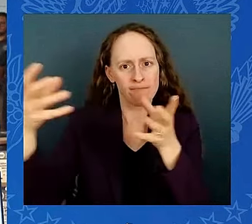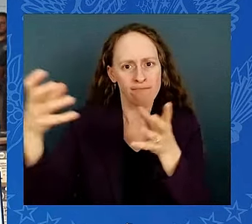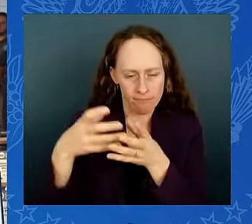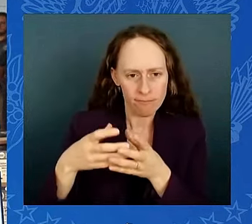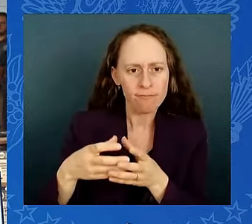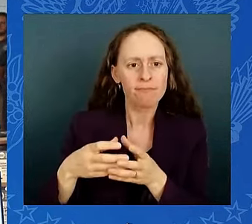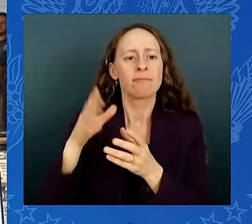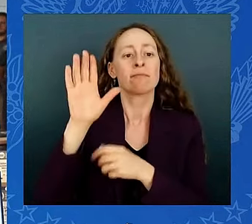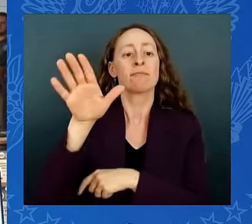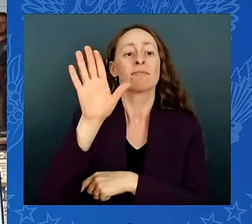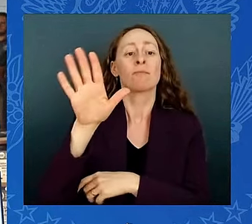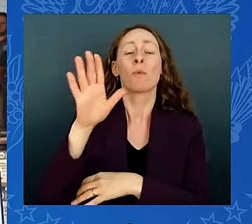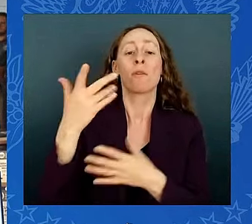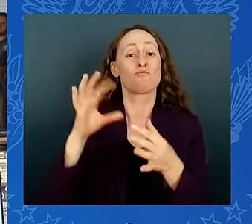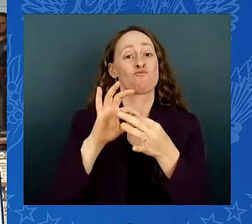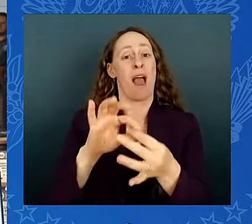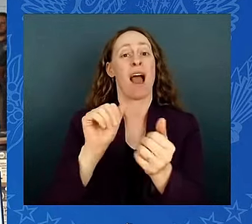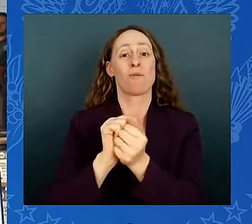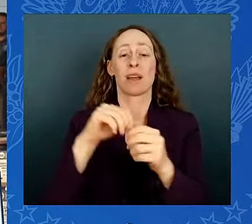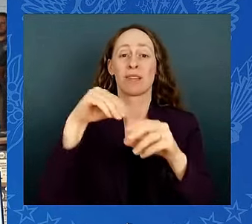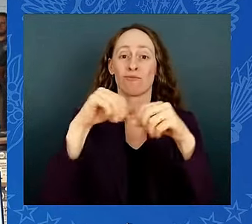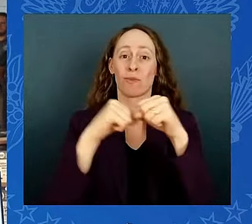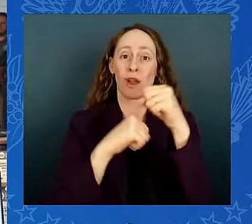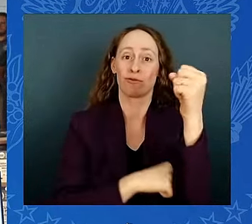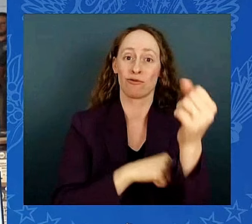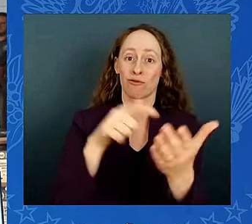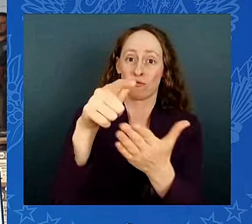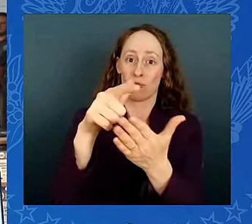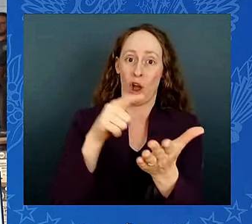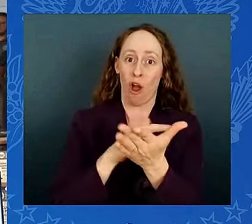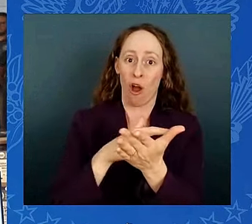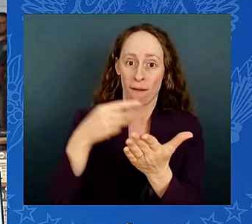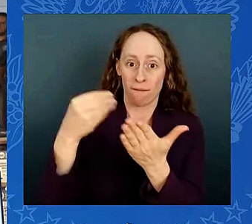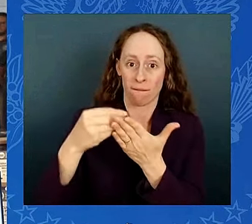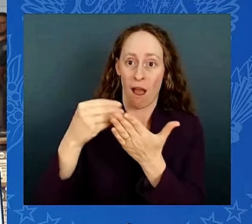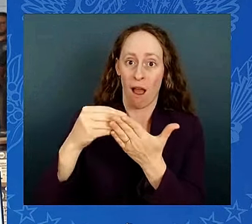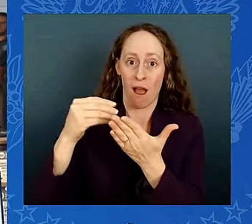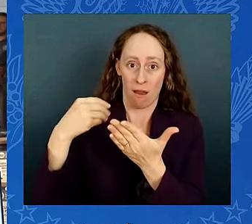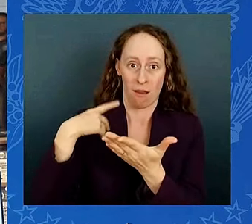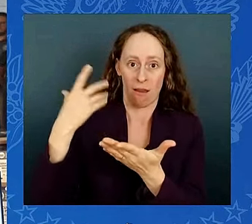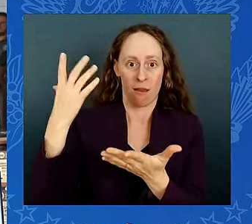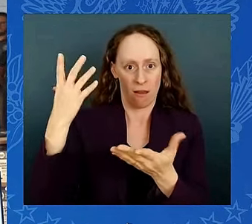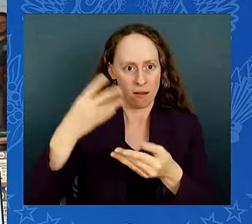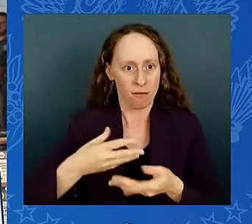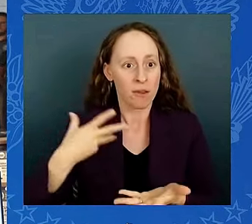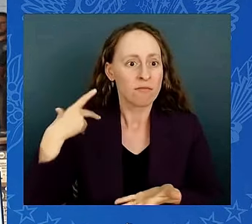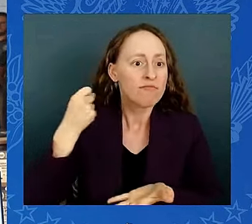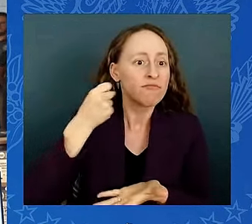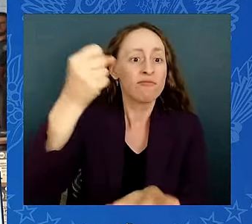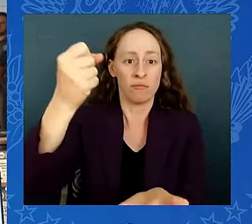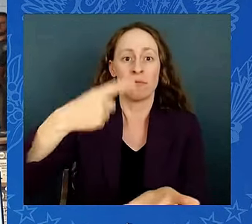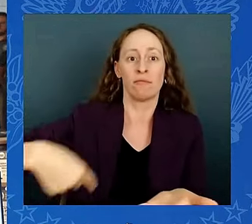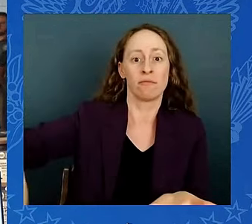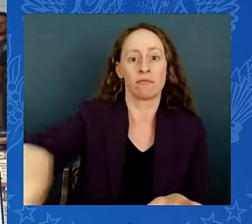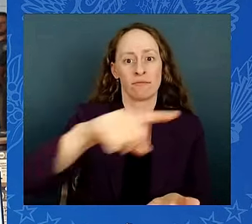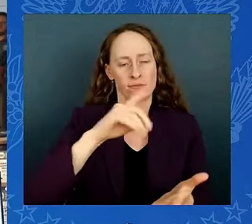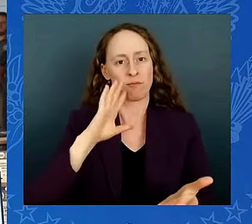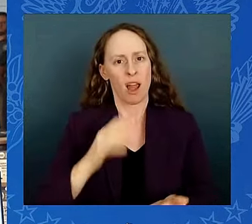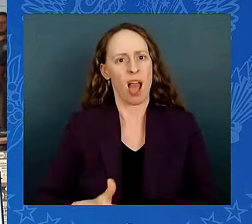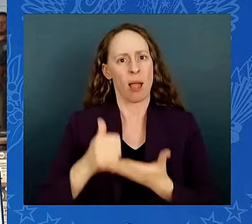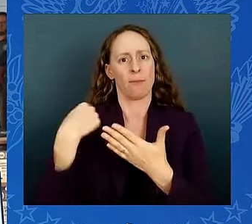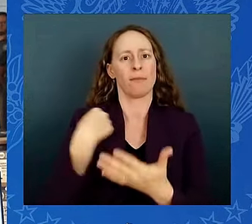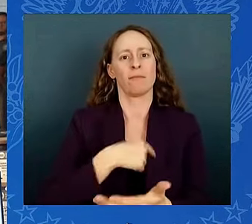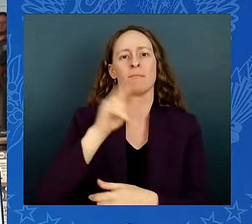$3.5 billion to upgrade our infrastructure so that our city is more